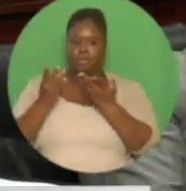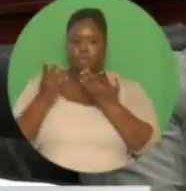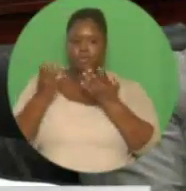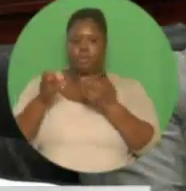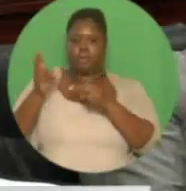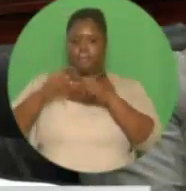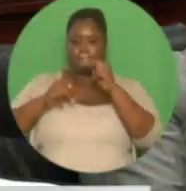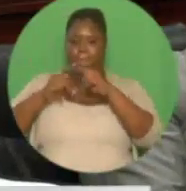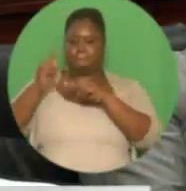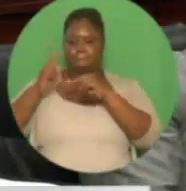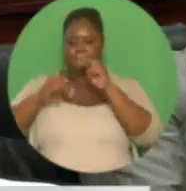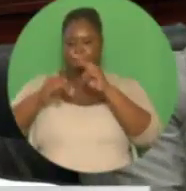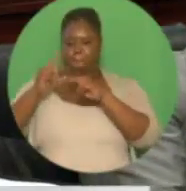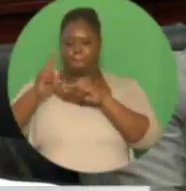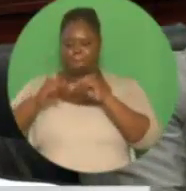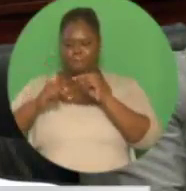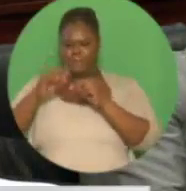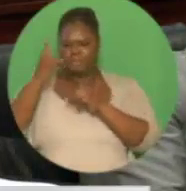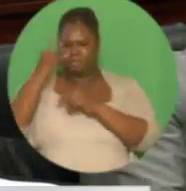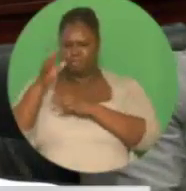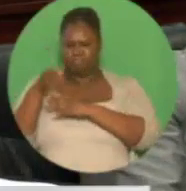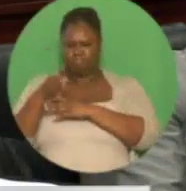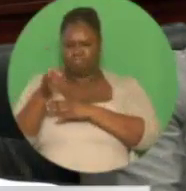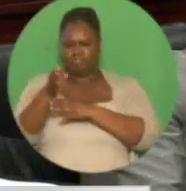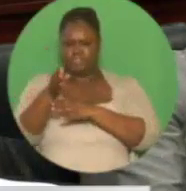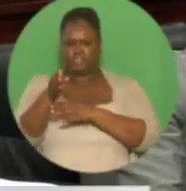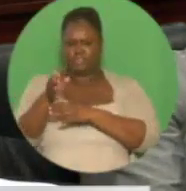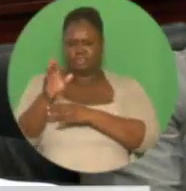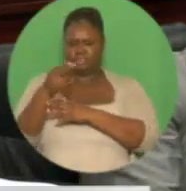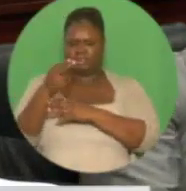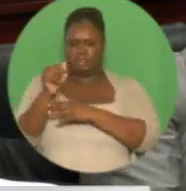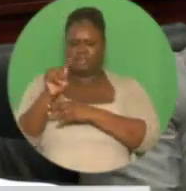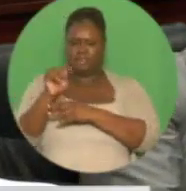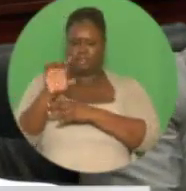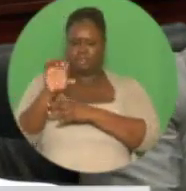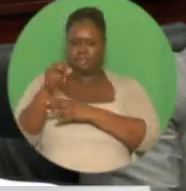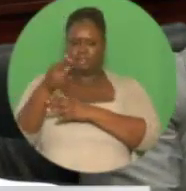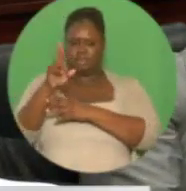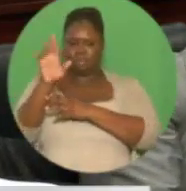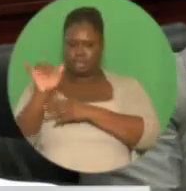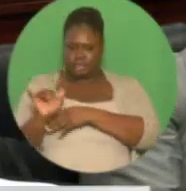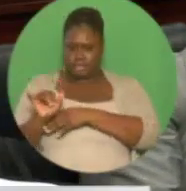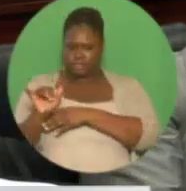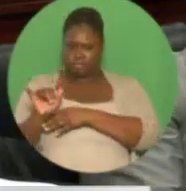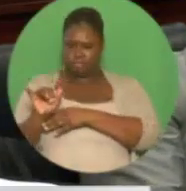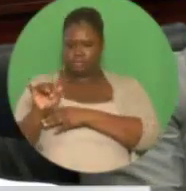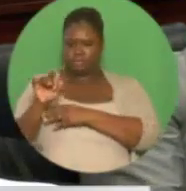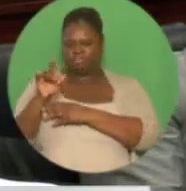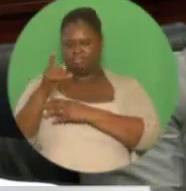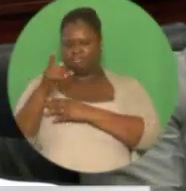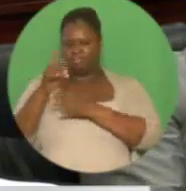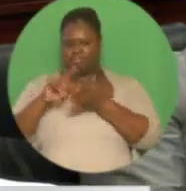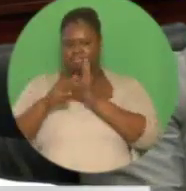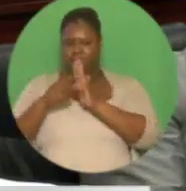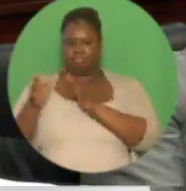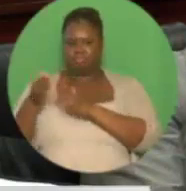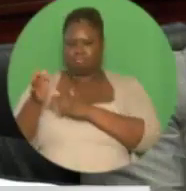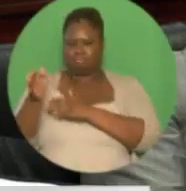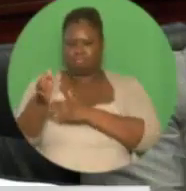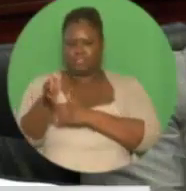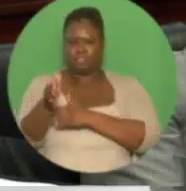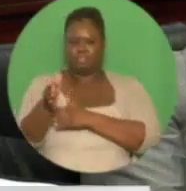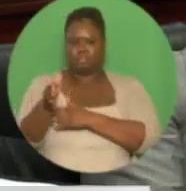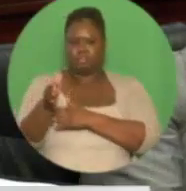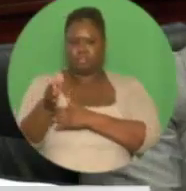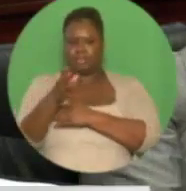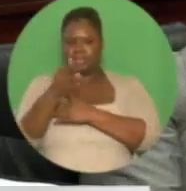hatchery. This project would ensure that the firm remains relevant and competitive in the market and will consolidate the poultry